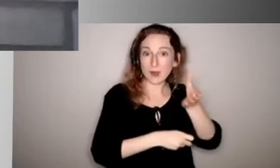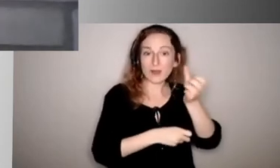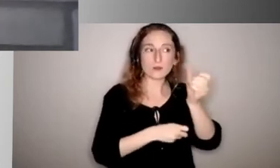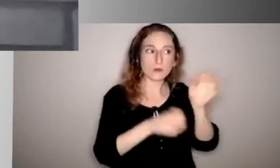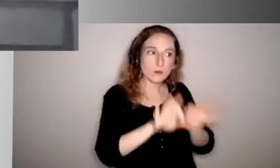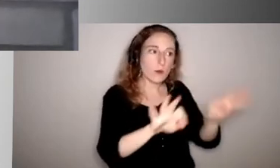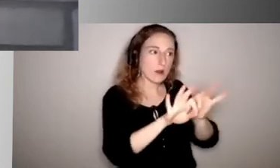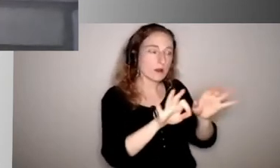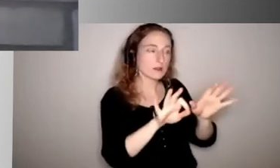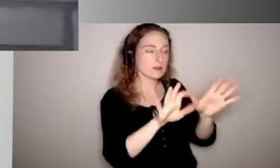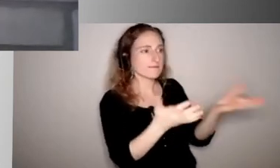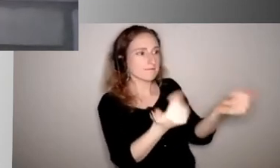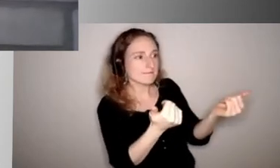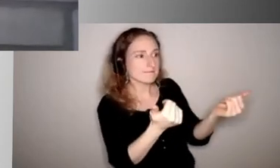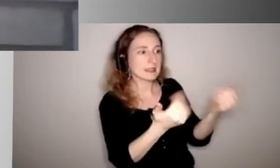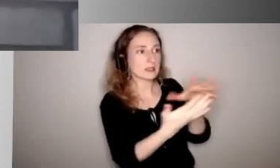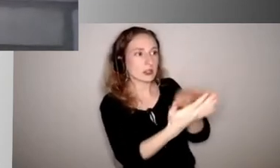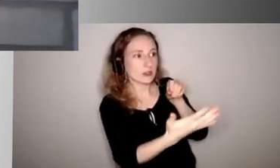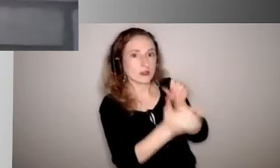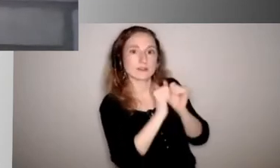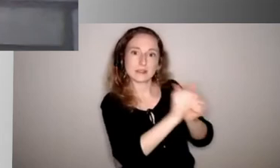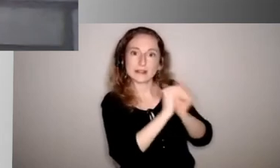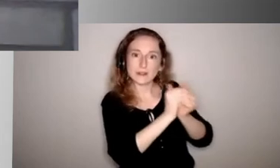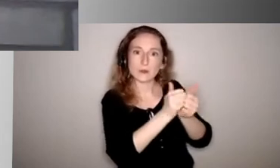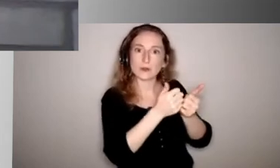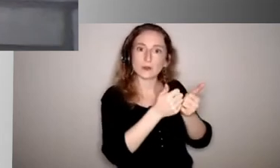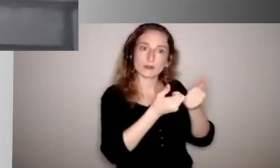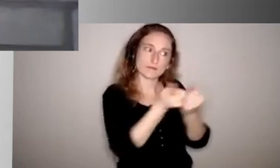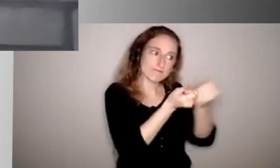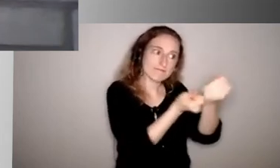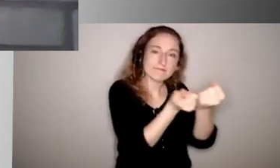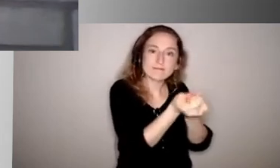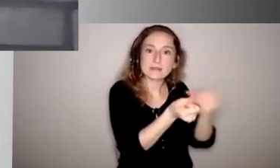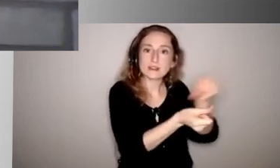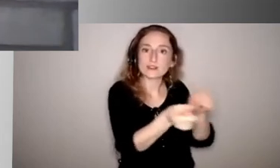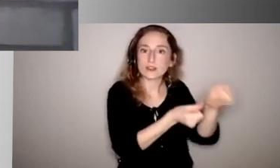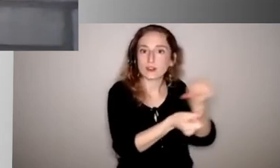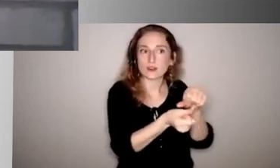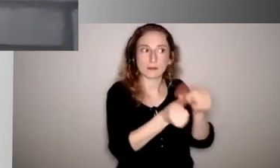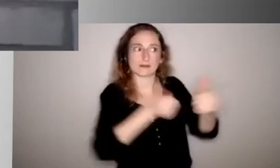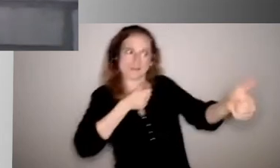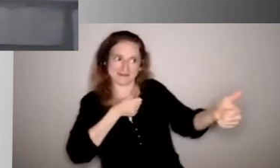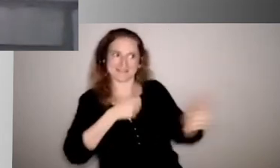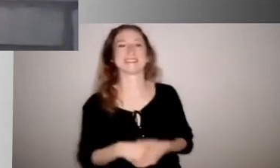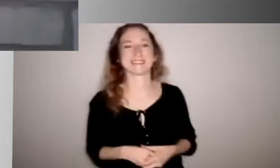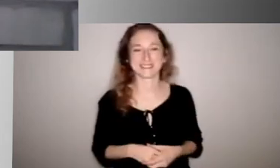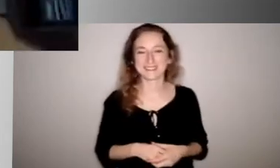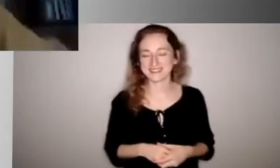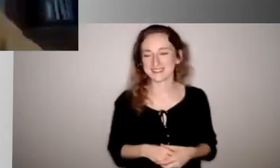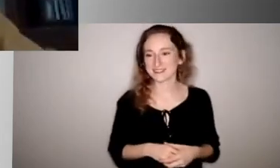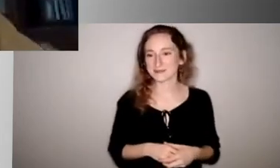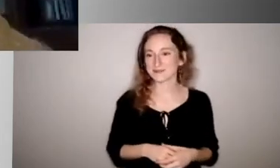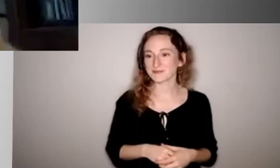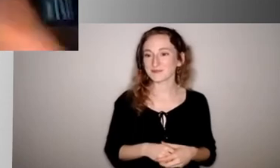let's, let's learn about this together. And let's be there for each other from six feet apart. And for